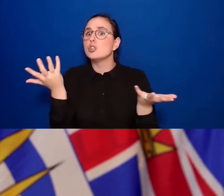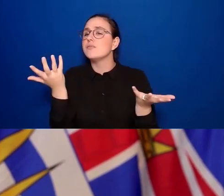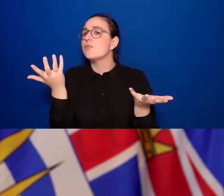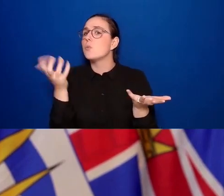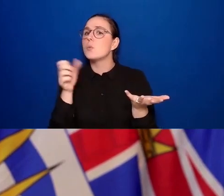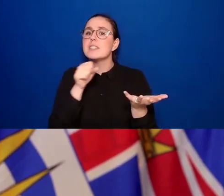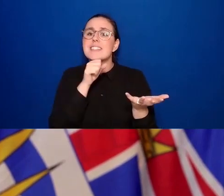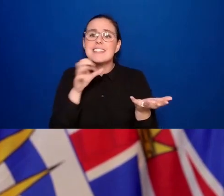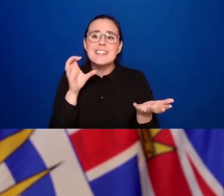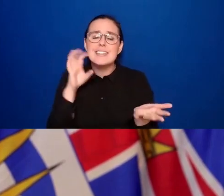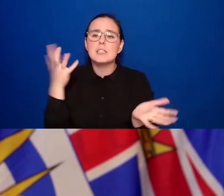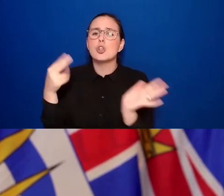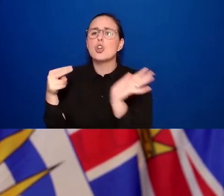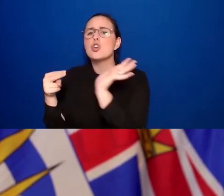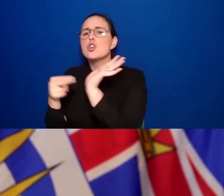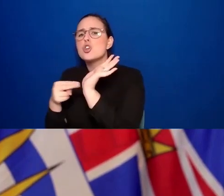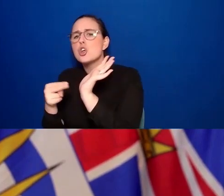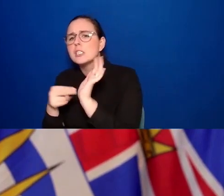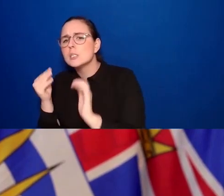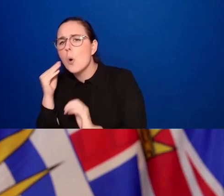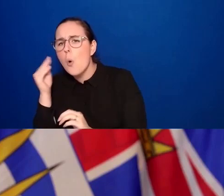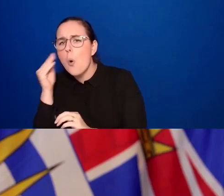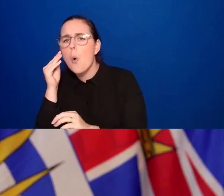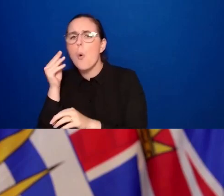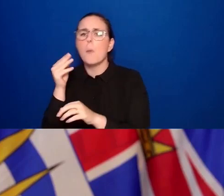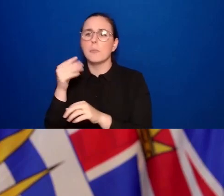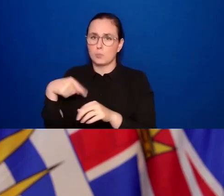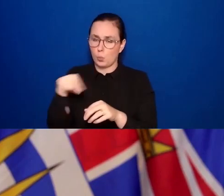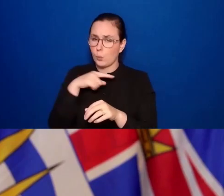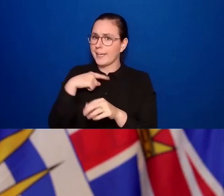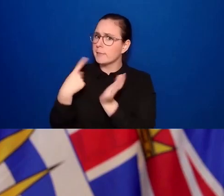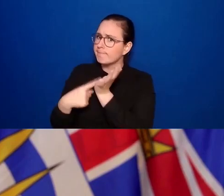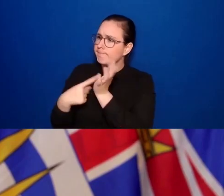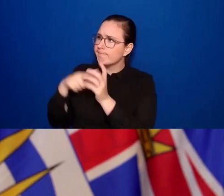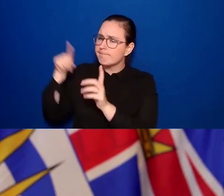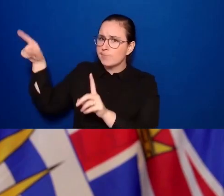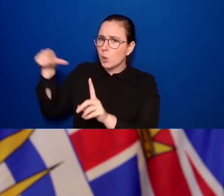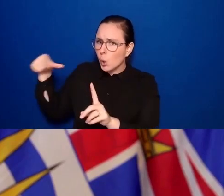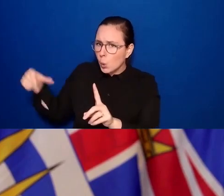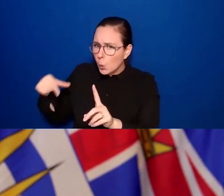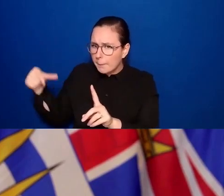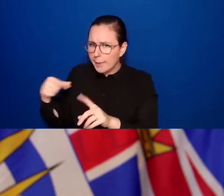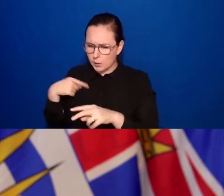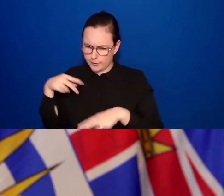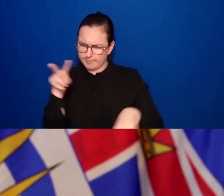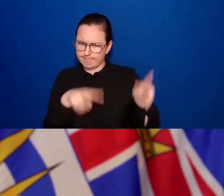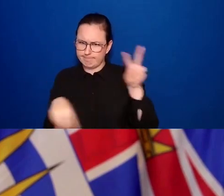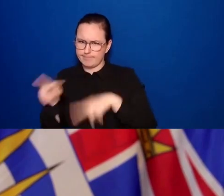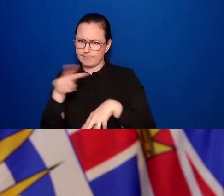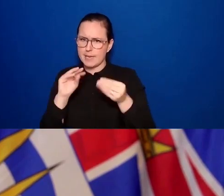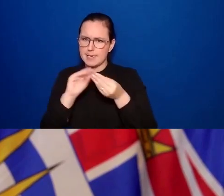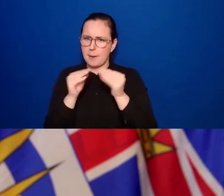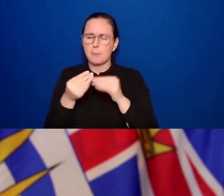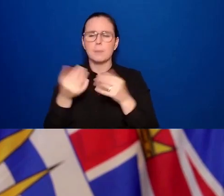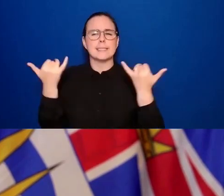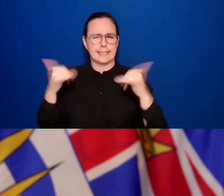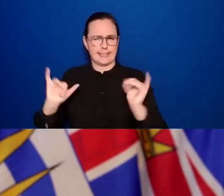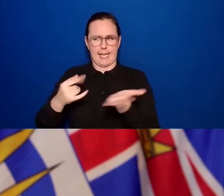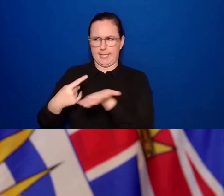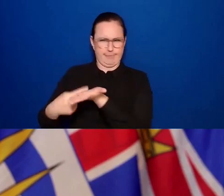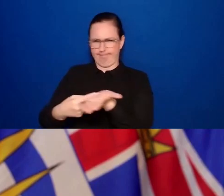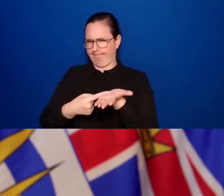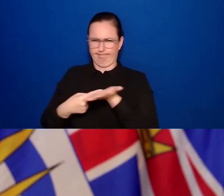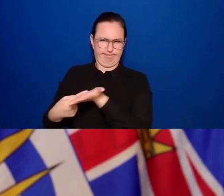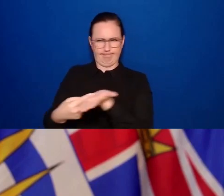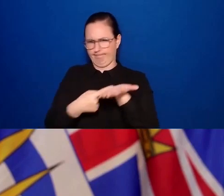talking with Quebec. We've been looking at the data that we have here. And that is still under discussion. In the next couple of weeks, we